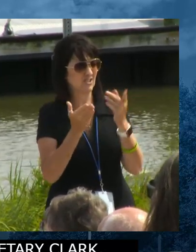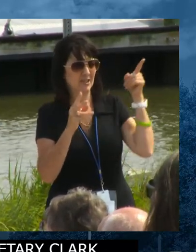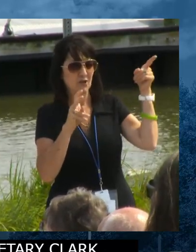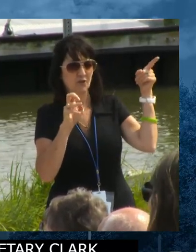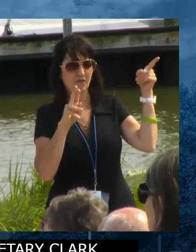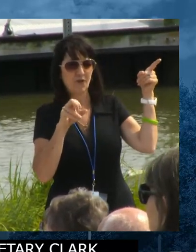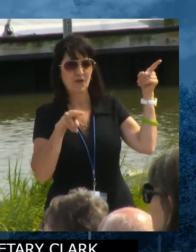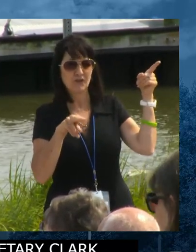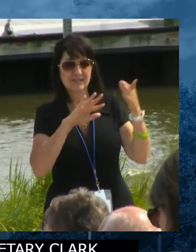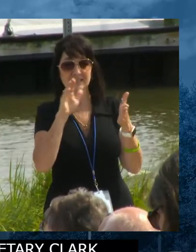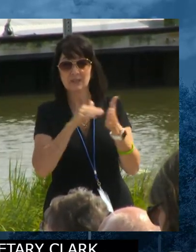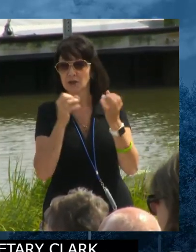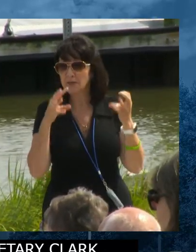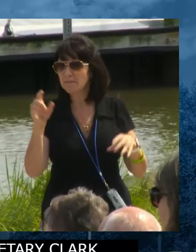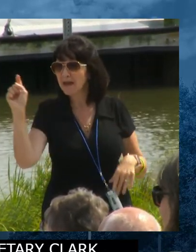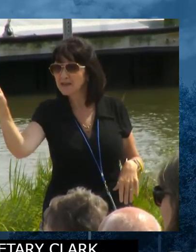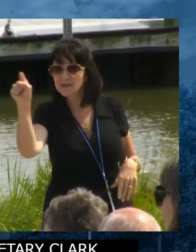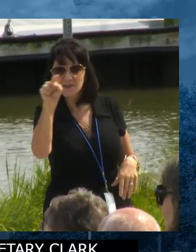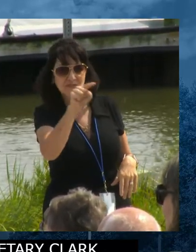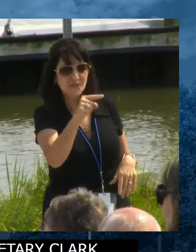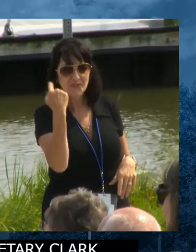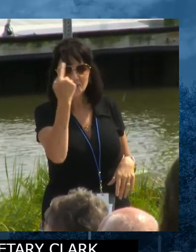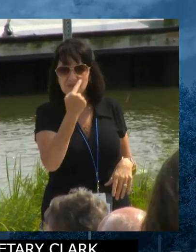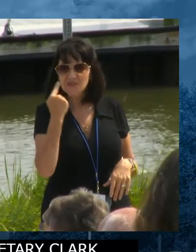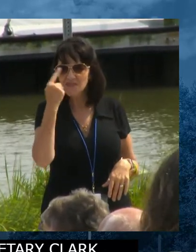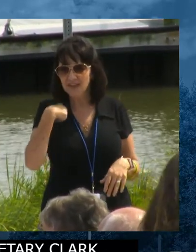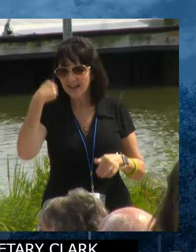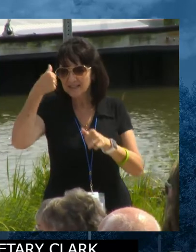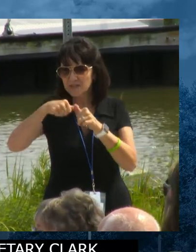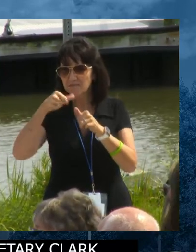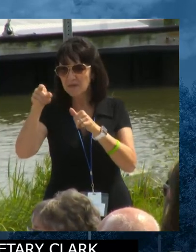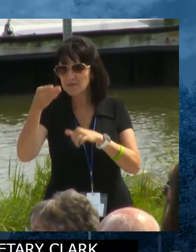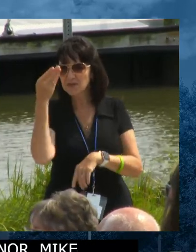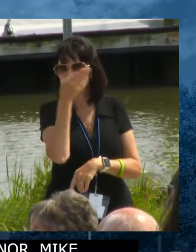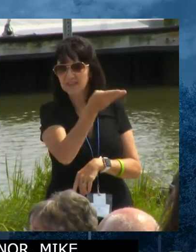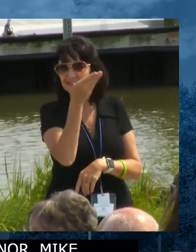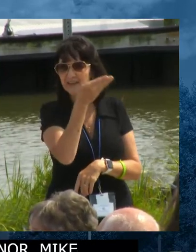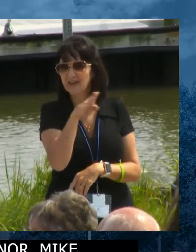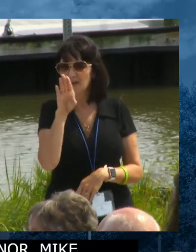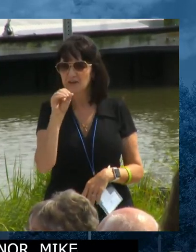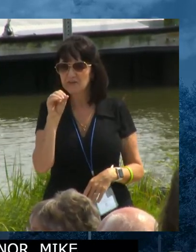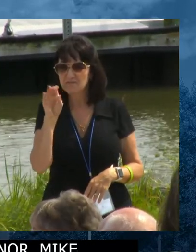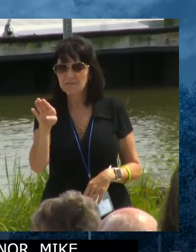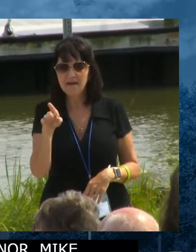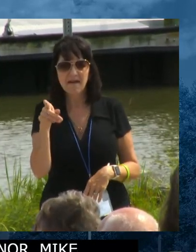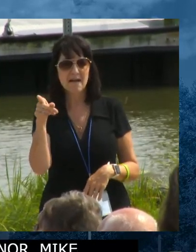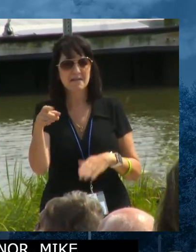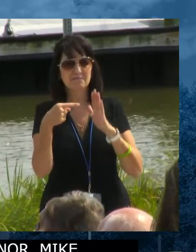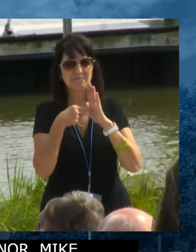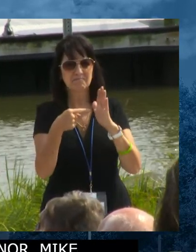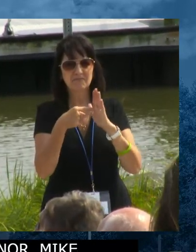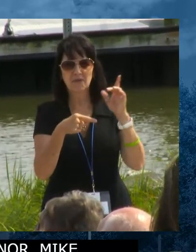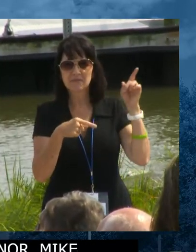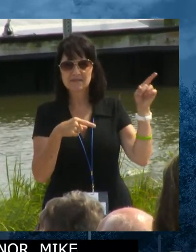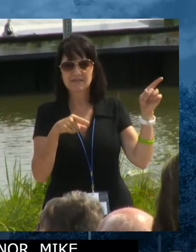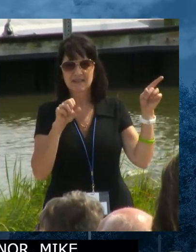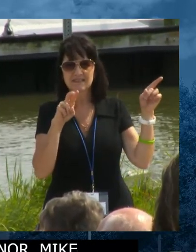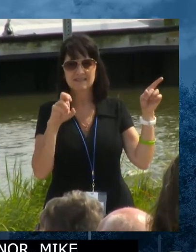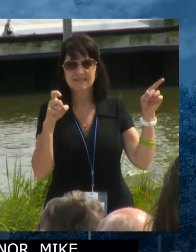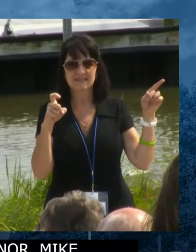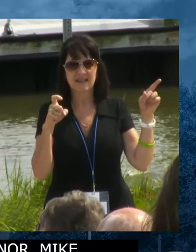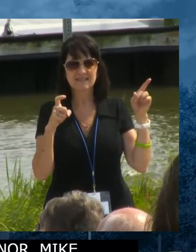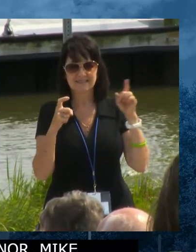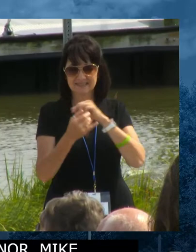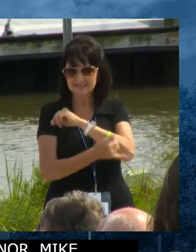Many of you were there and I'm looking at you. Bob, it's great to see you. Bob Stickles was there representing Sussex County.